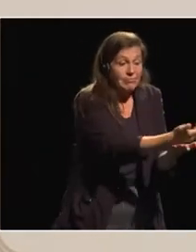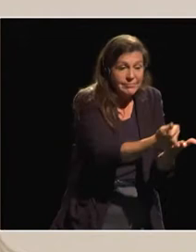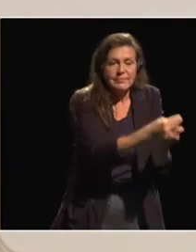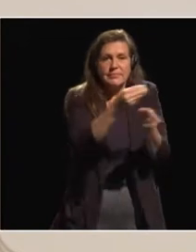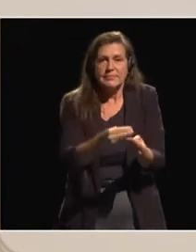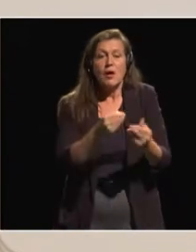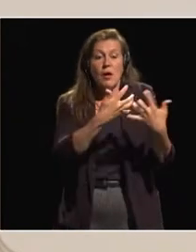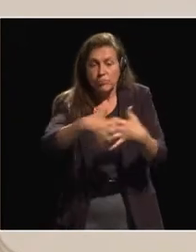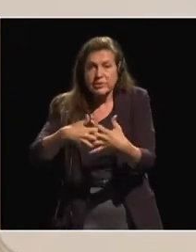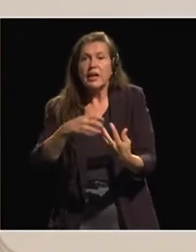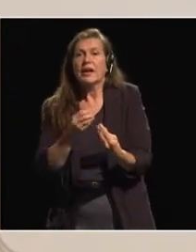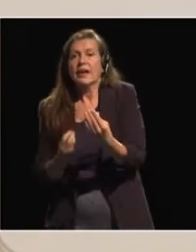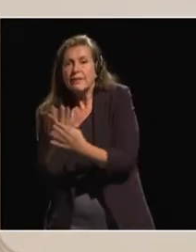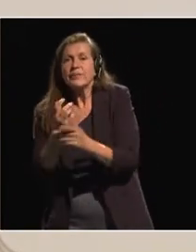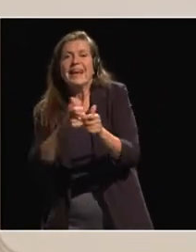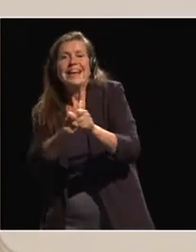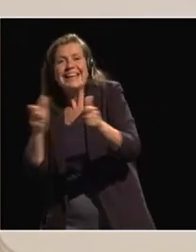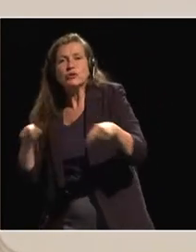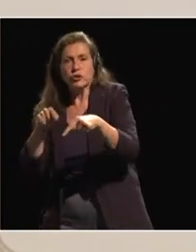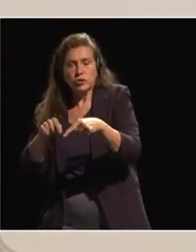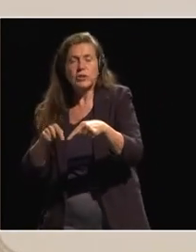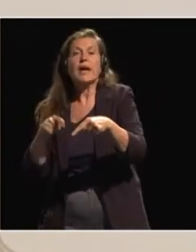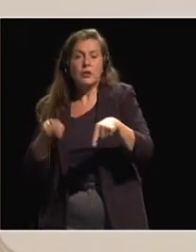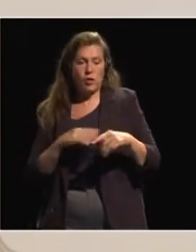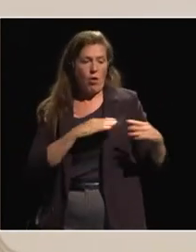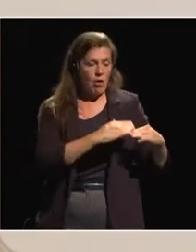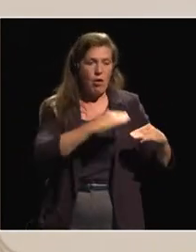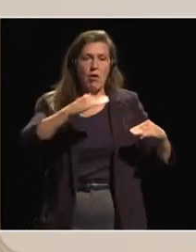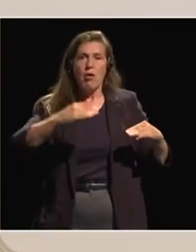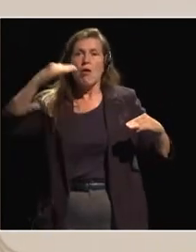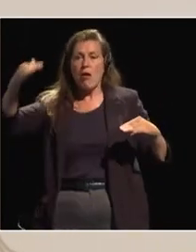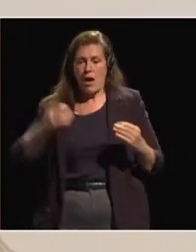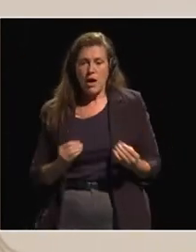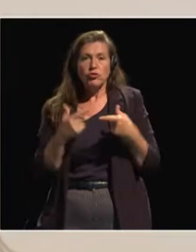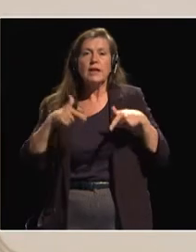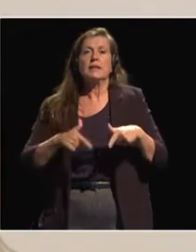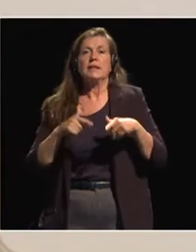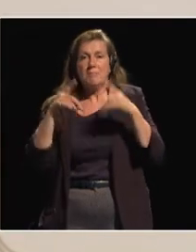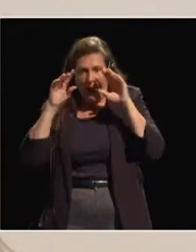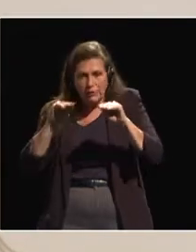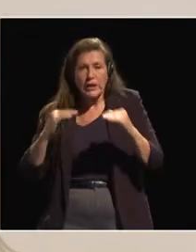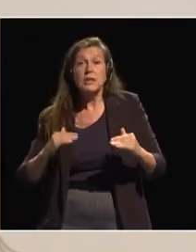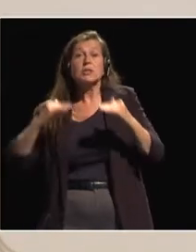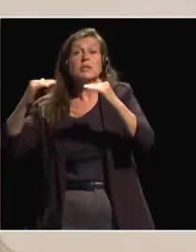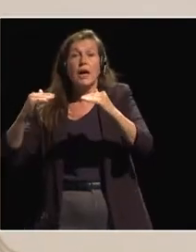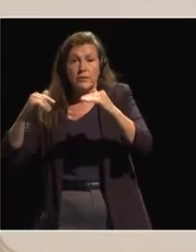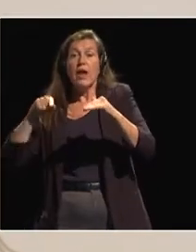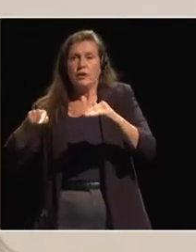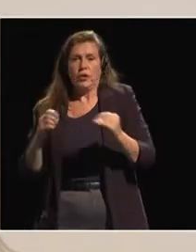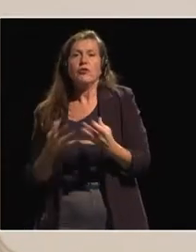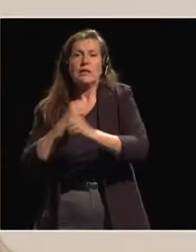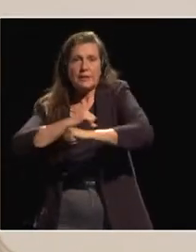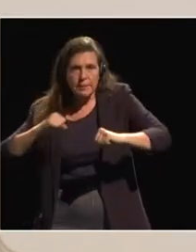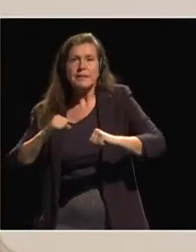job, create a high level of education, and create the capacity to access to education,